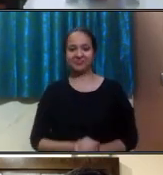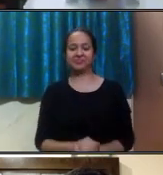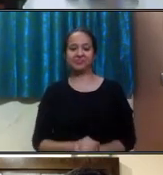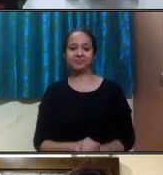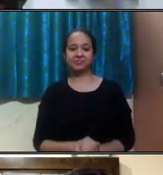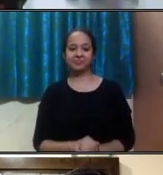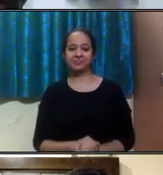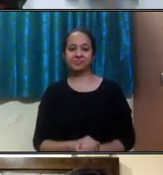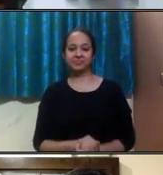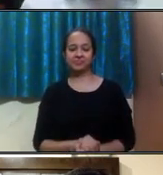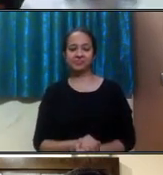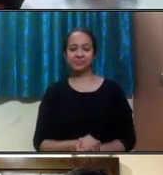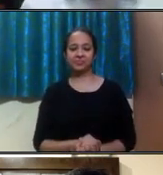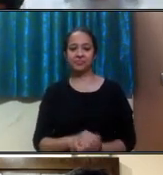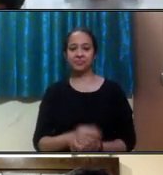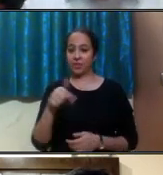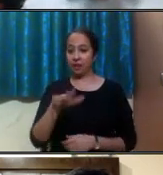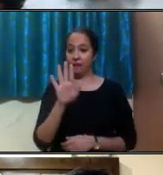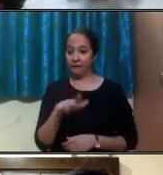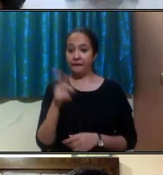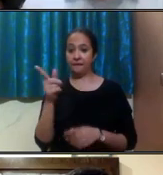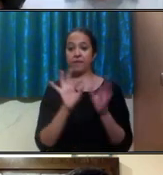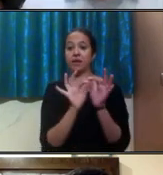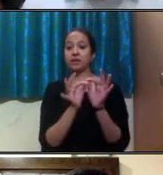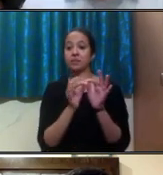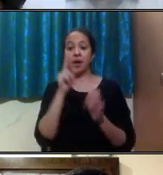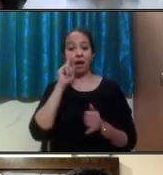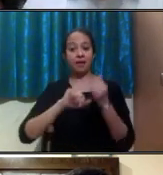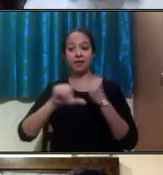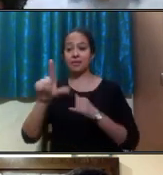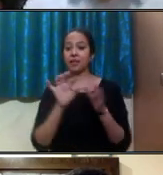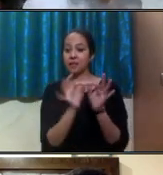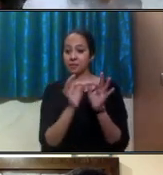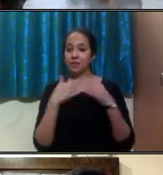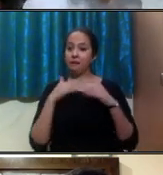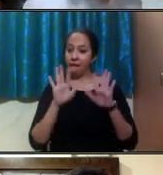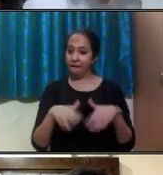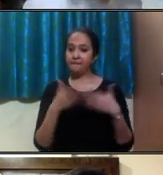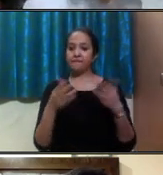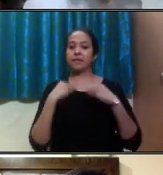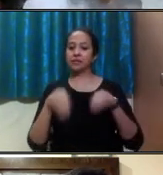There Indian sign language interpreter on camera throughout the screen.